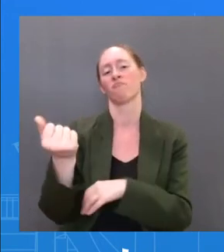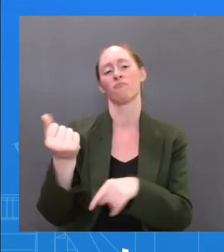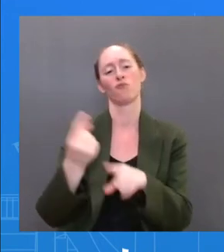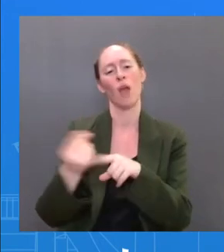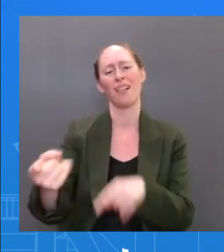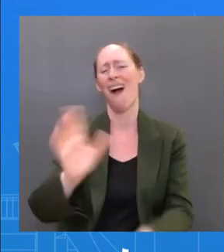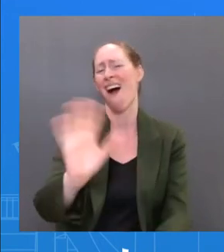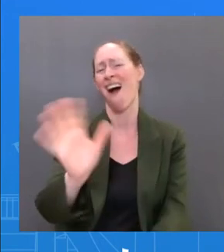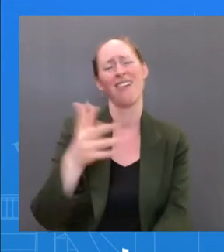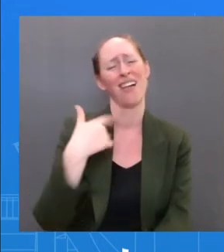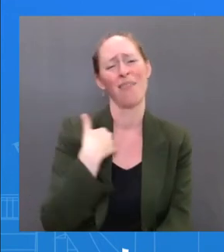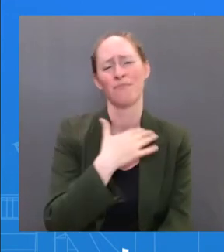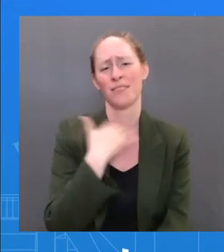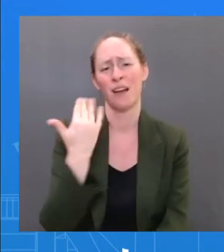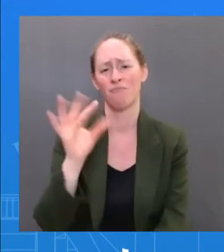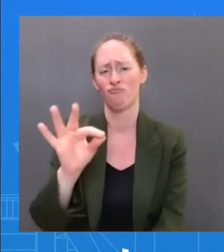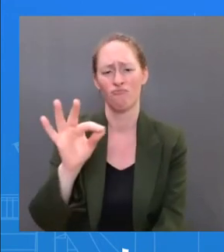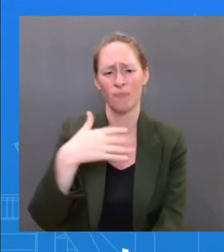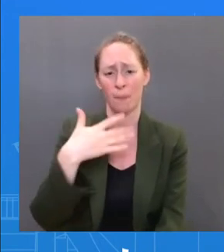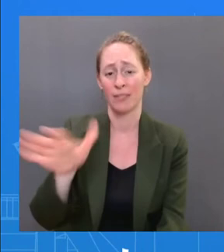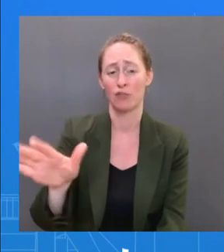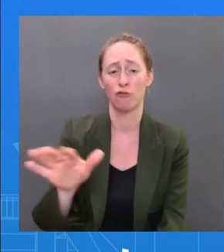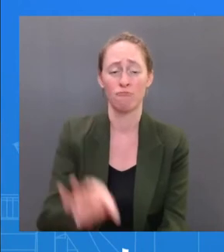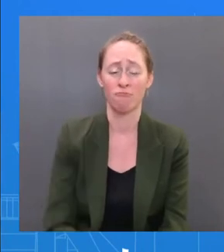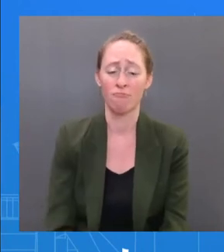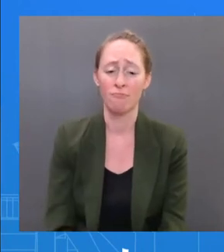we're going to on. No,